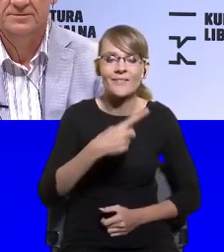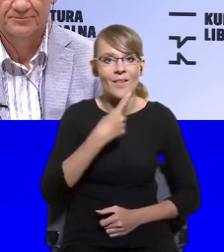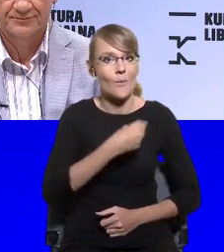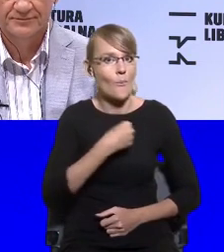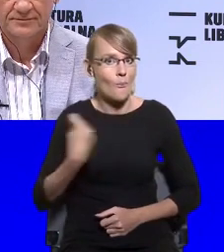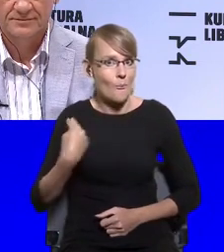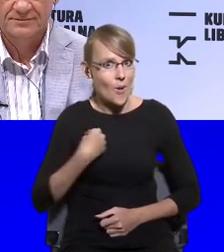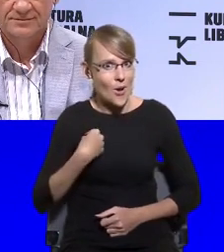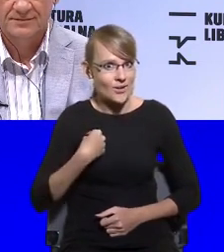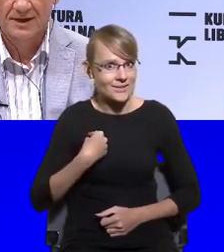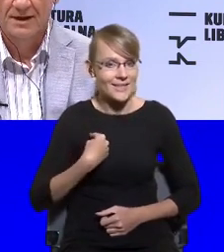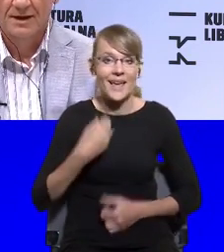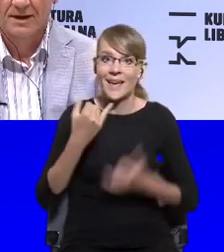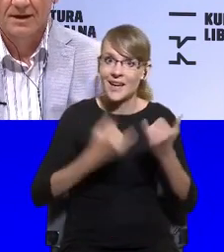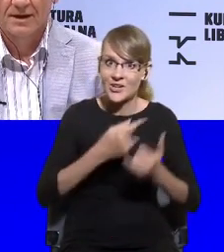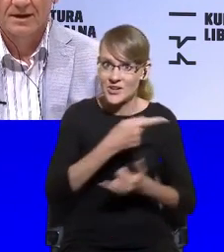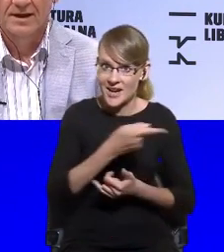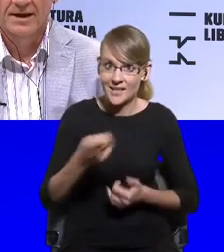listen to it.